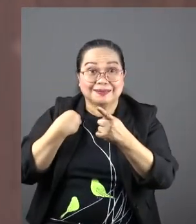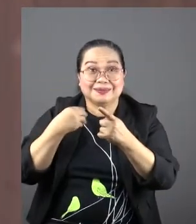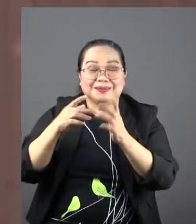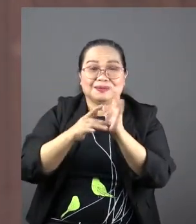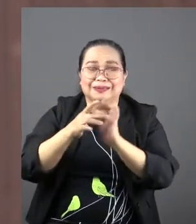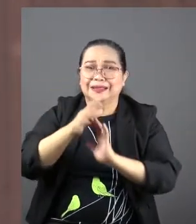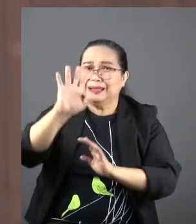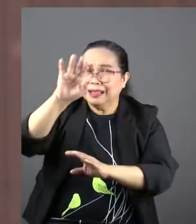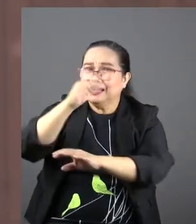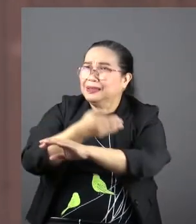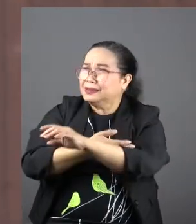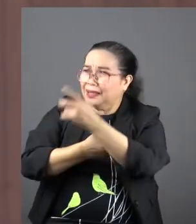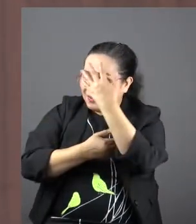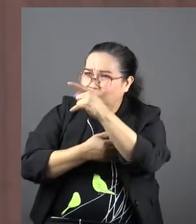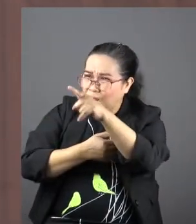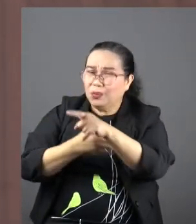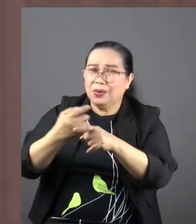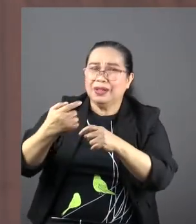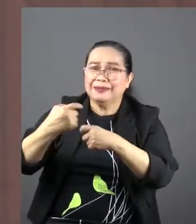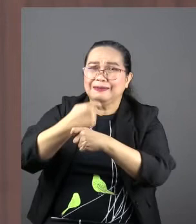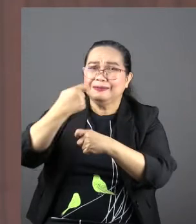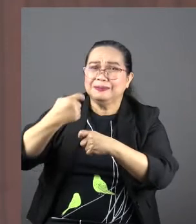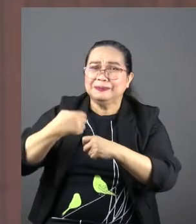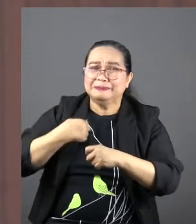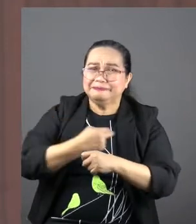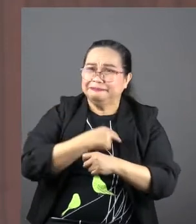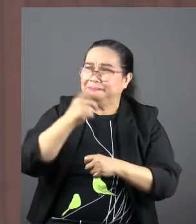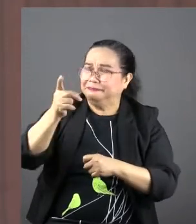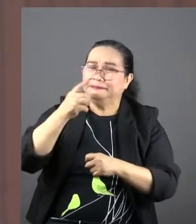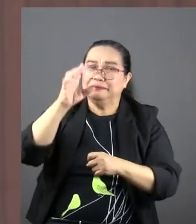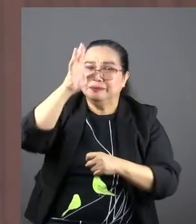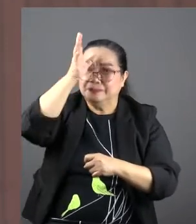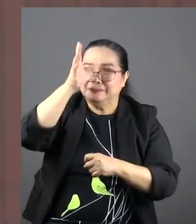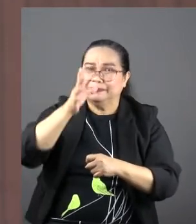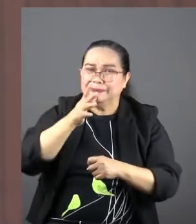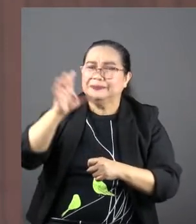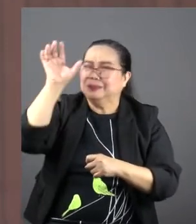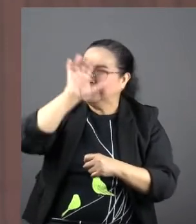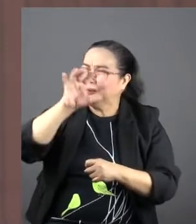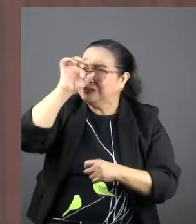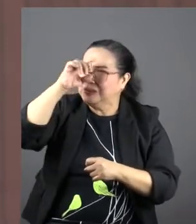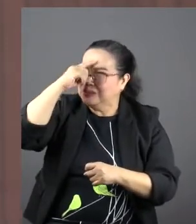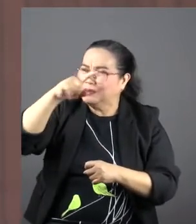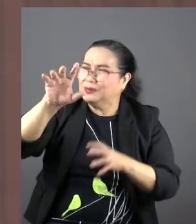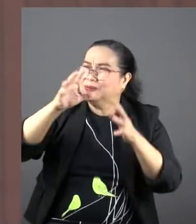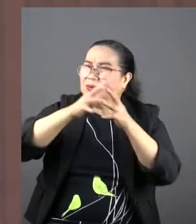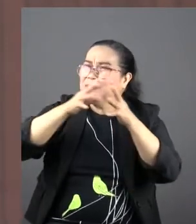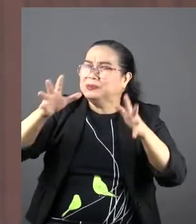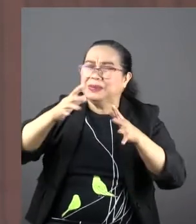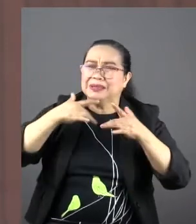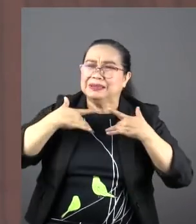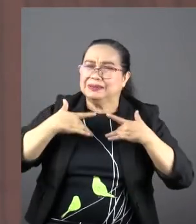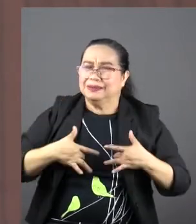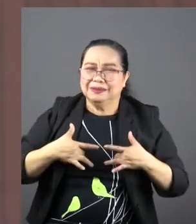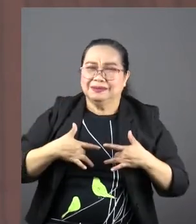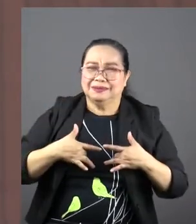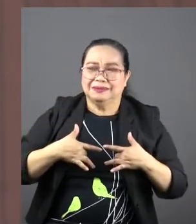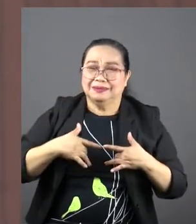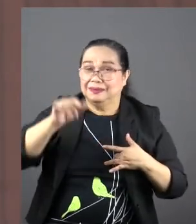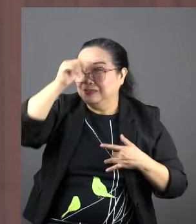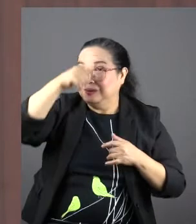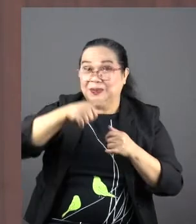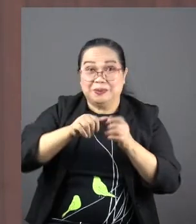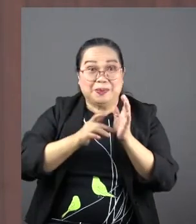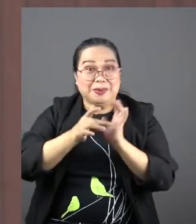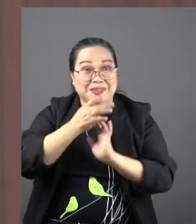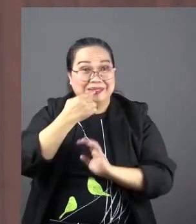Son, why have you treated us so? Your father and I have been searching for you in great distress. Remember what Jesus